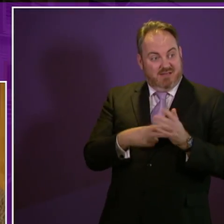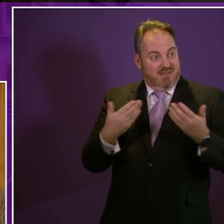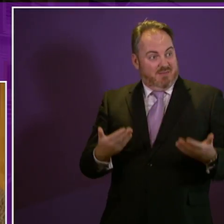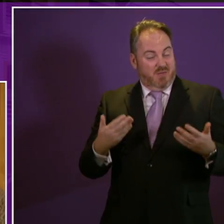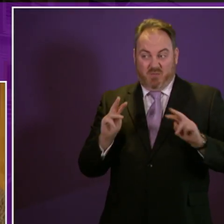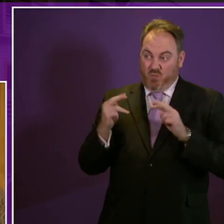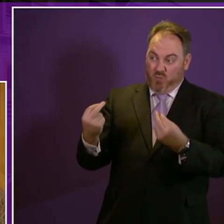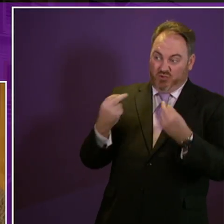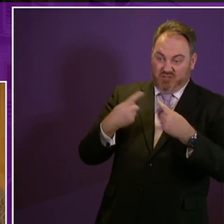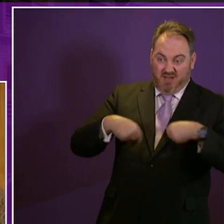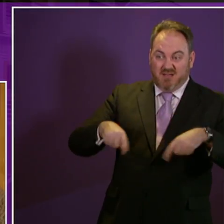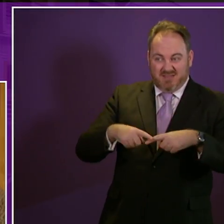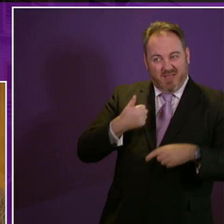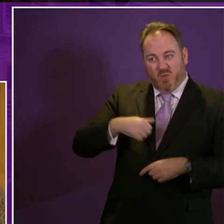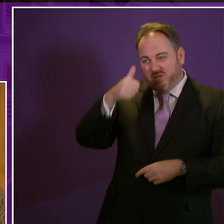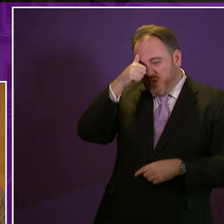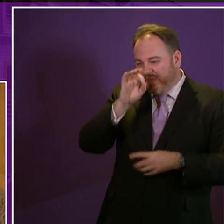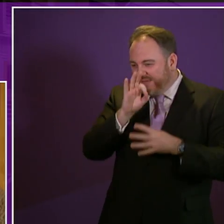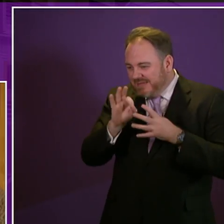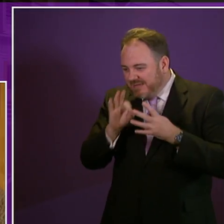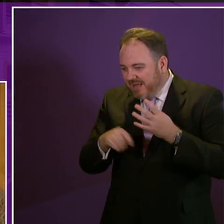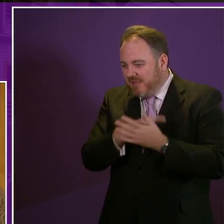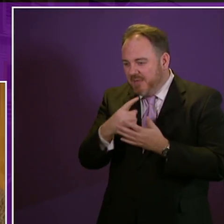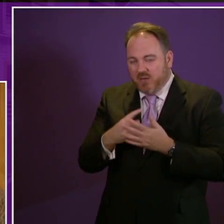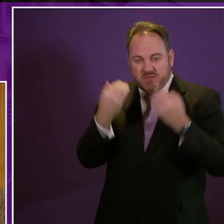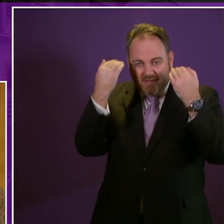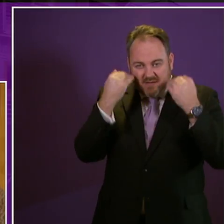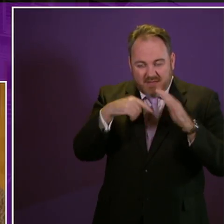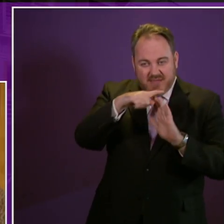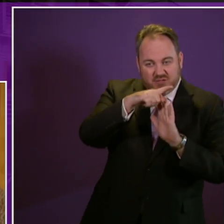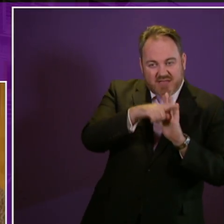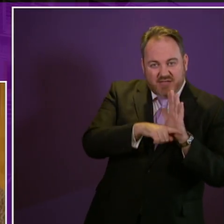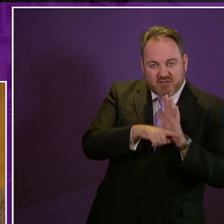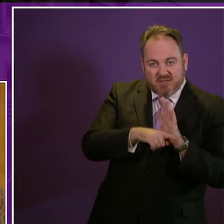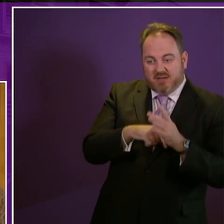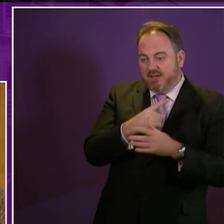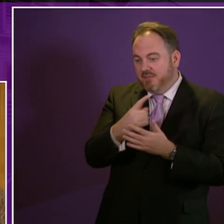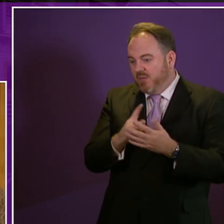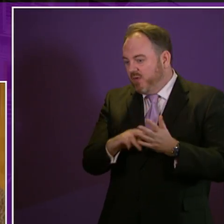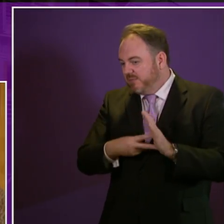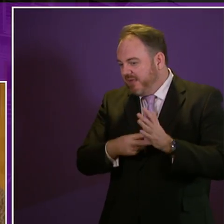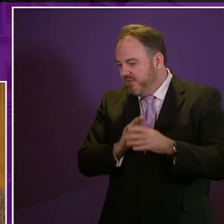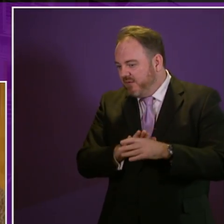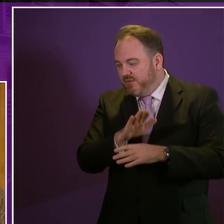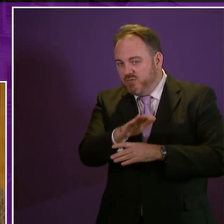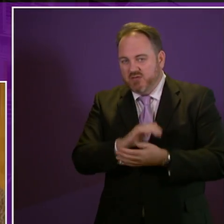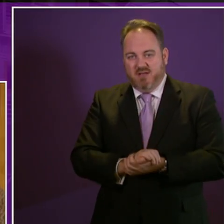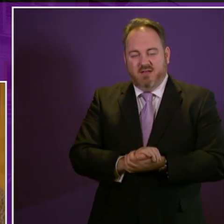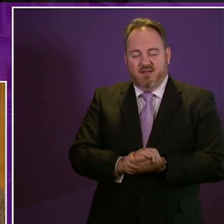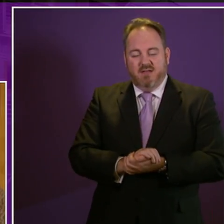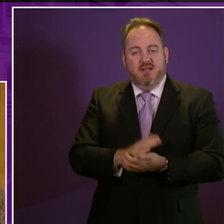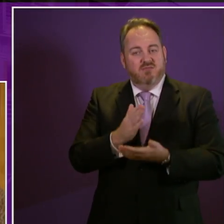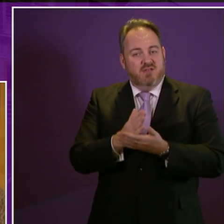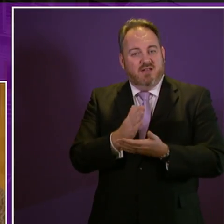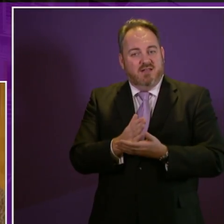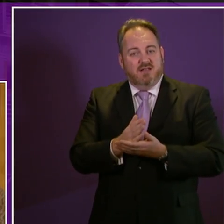would want to know the ins and outs of the legislation to be put forward in the coming years they would want to know